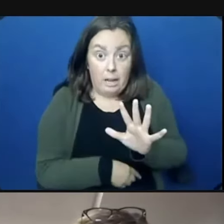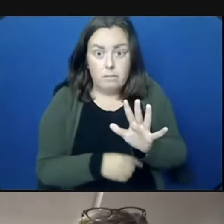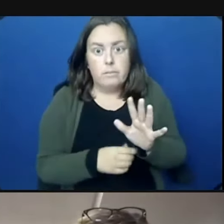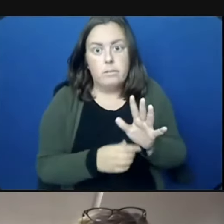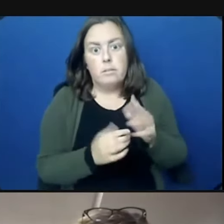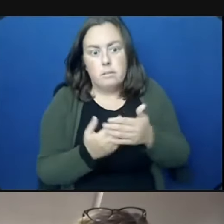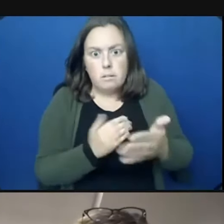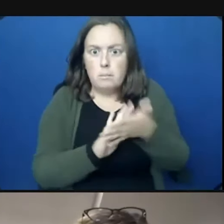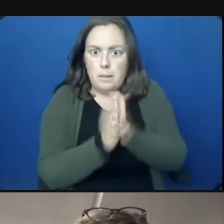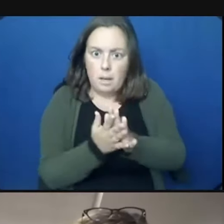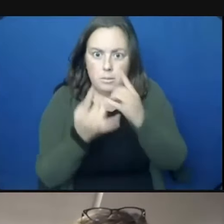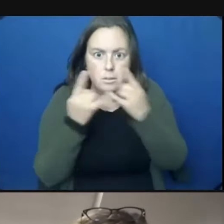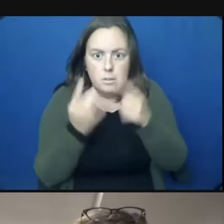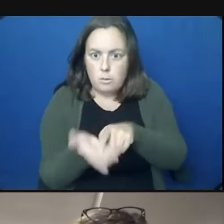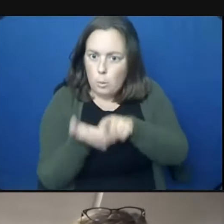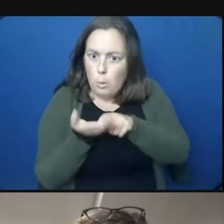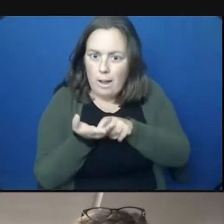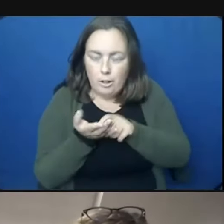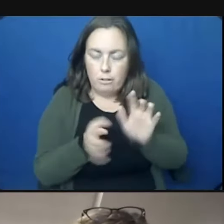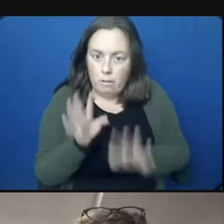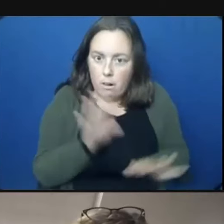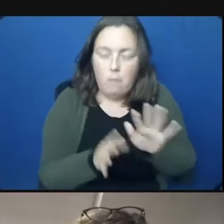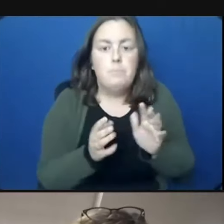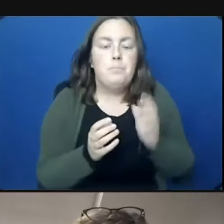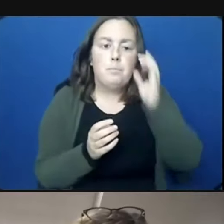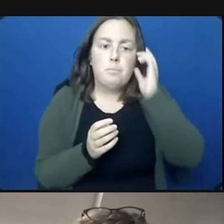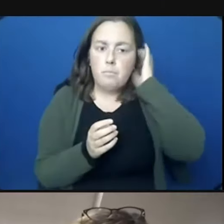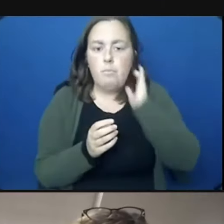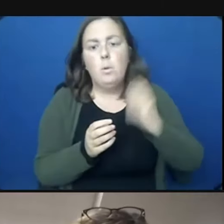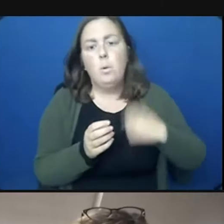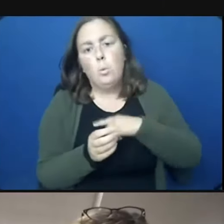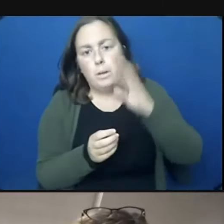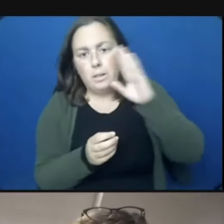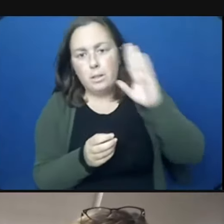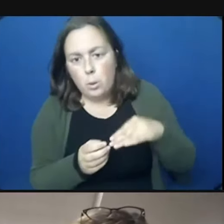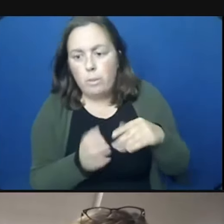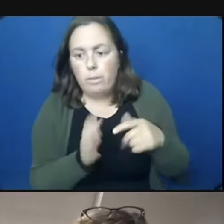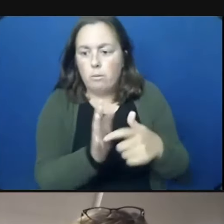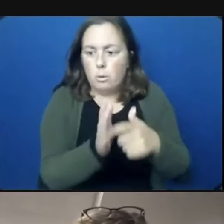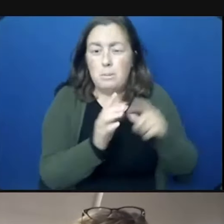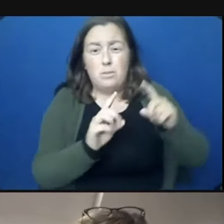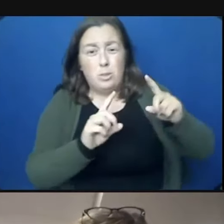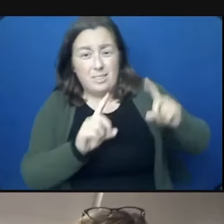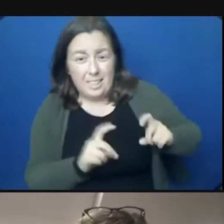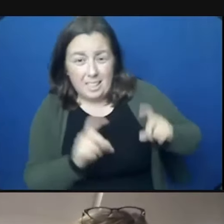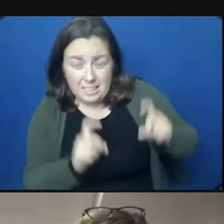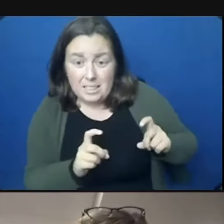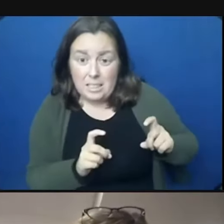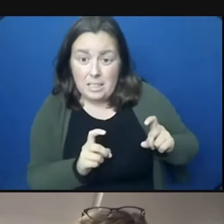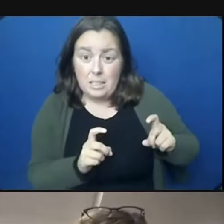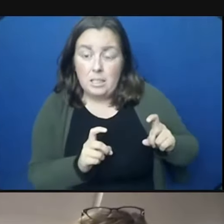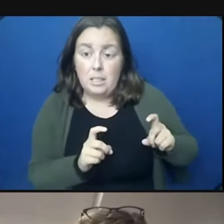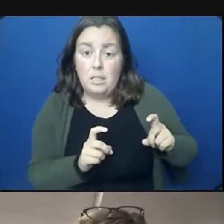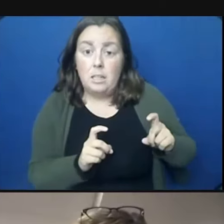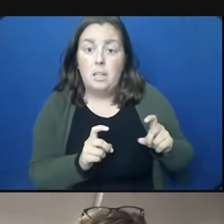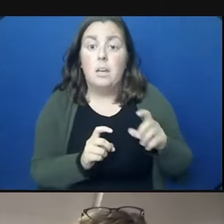prevent more widespread contact tracing and quarantining, as we know the requirements for testing and quarantining are different when students are wearing masks versus when